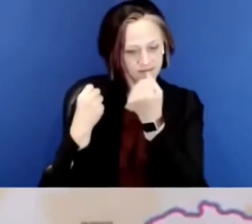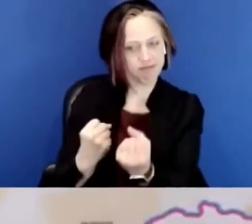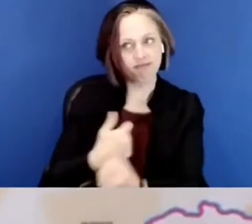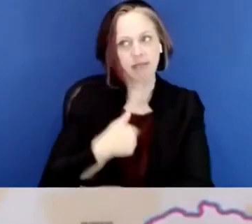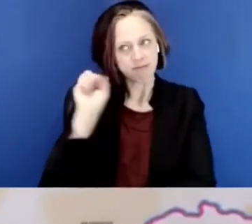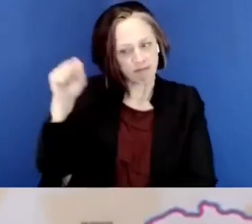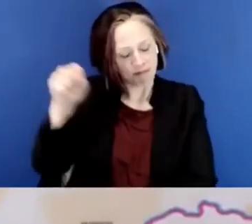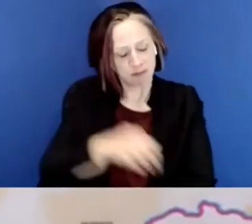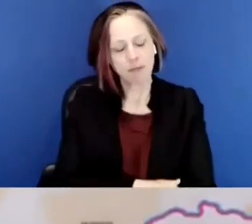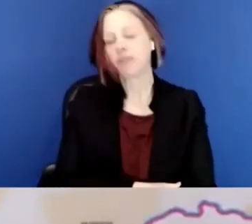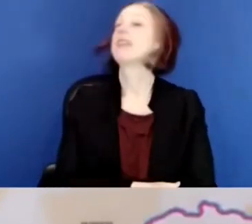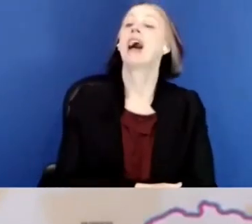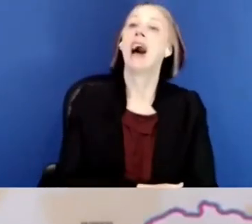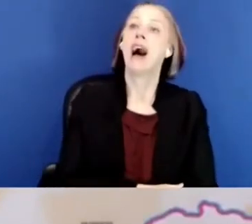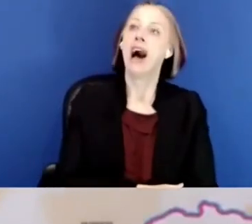social accountability.